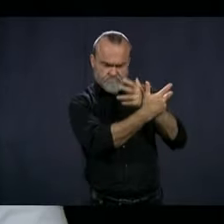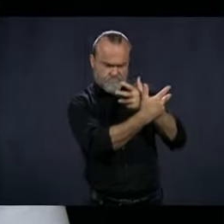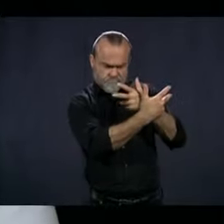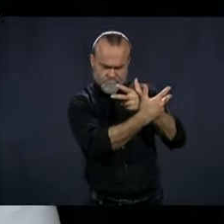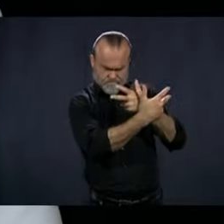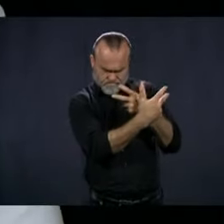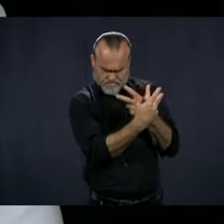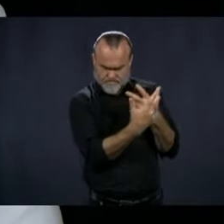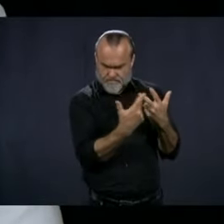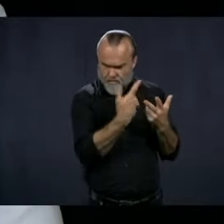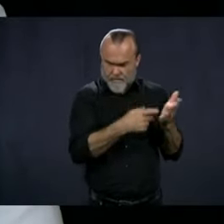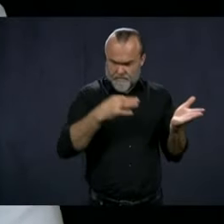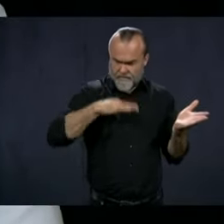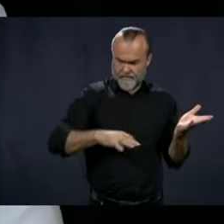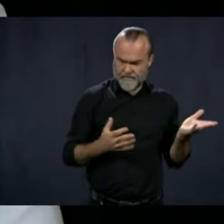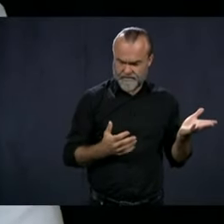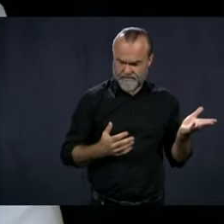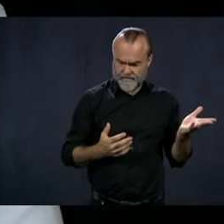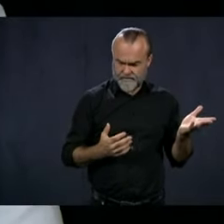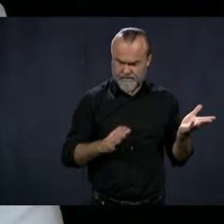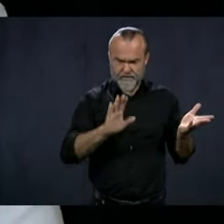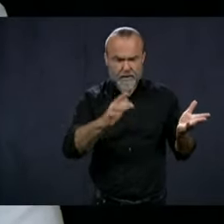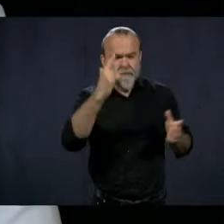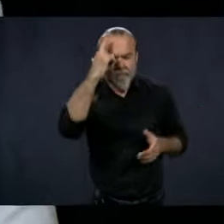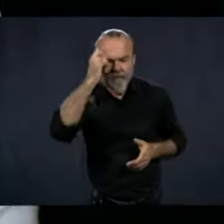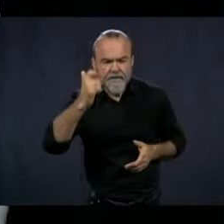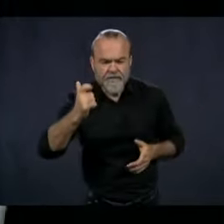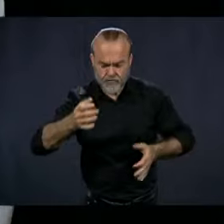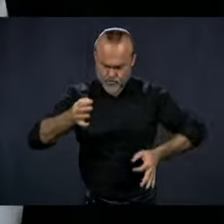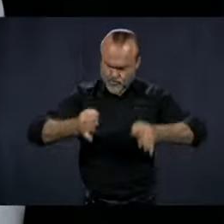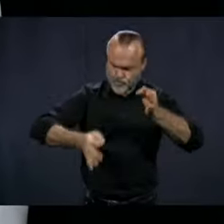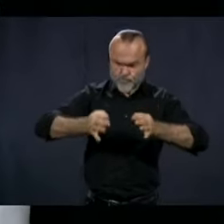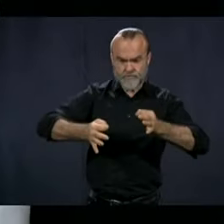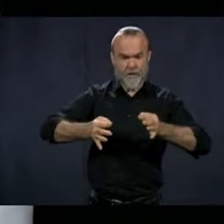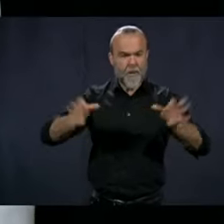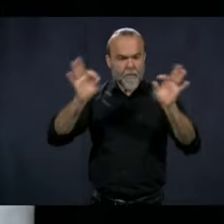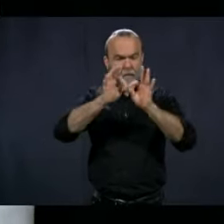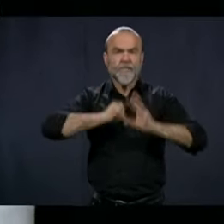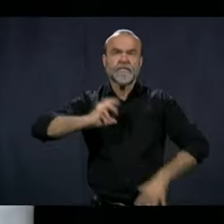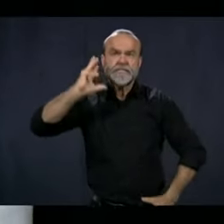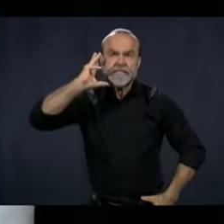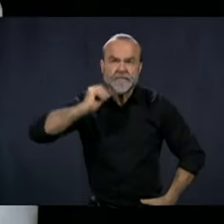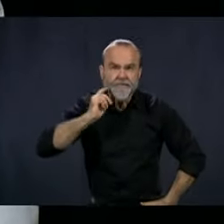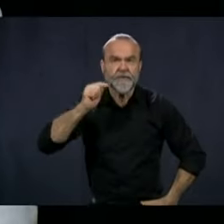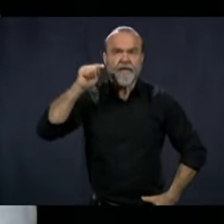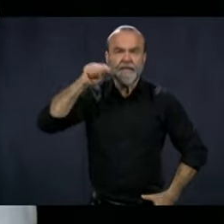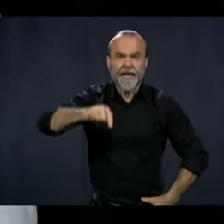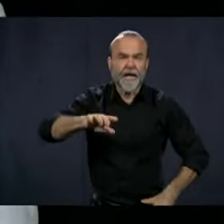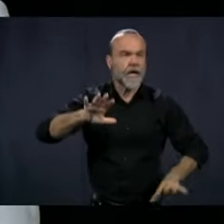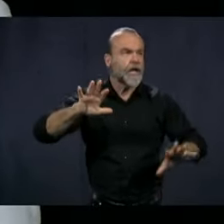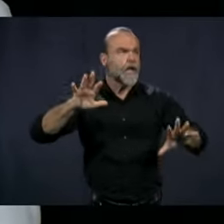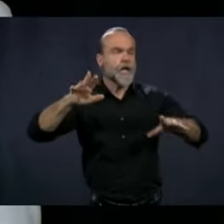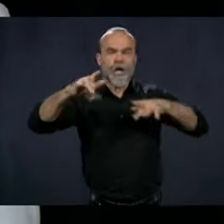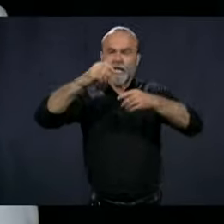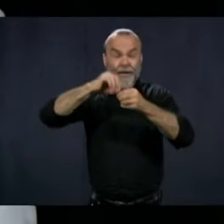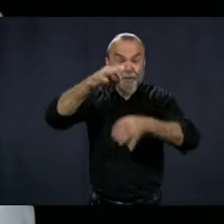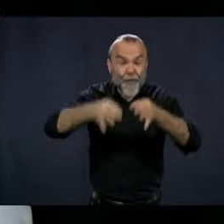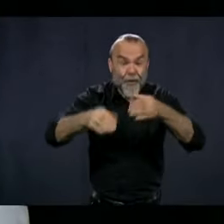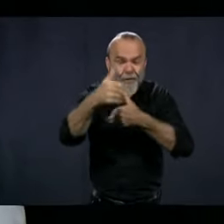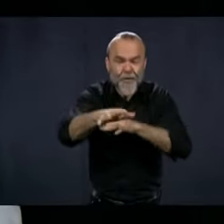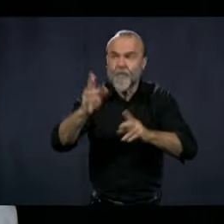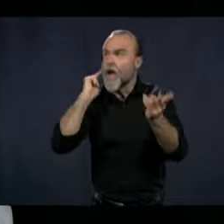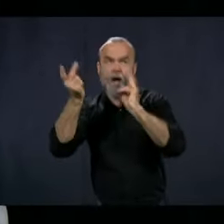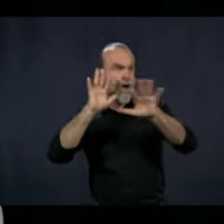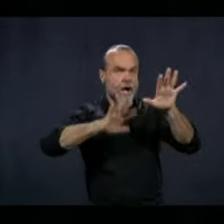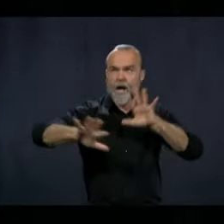justice is such an important human experience. And there are so many things going around in the courtroom, like